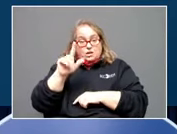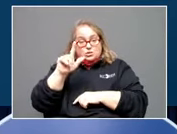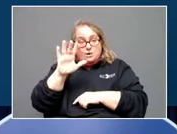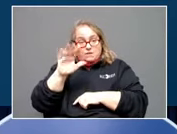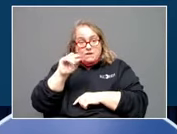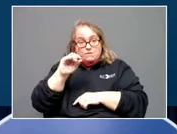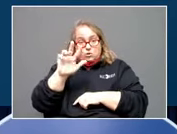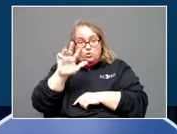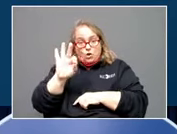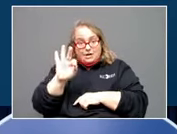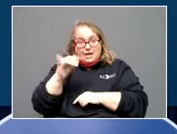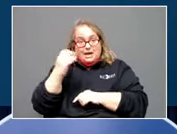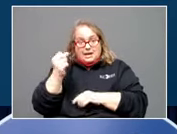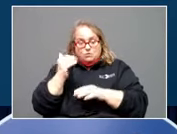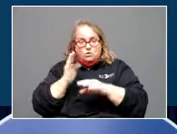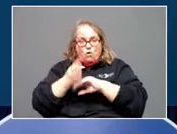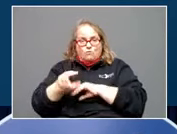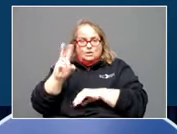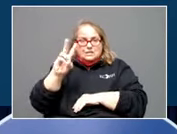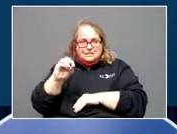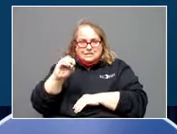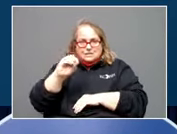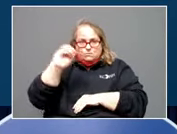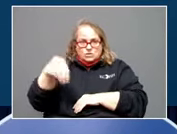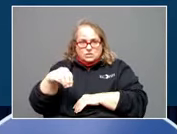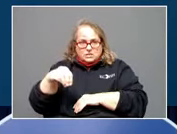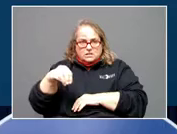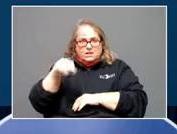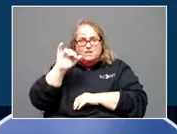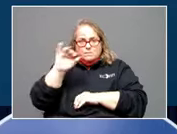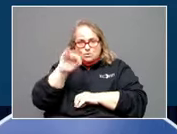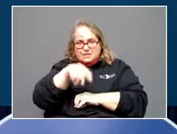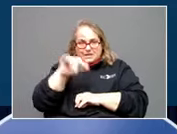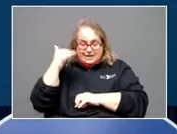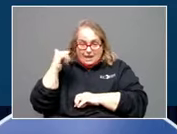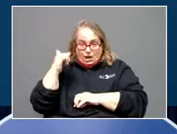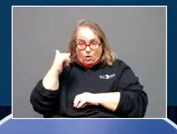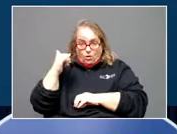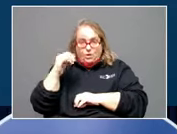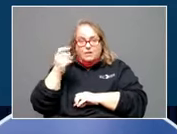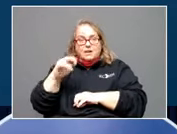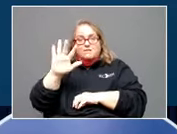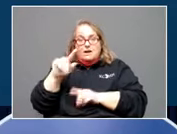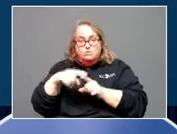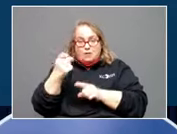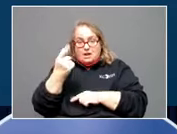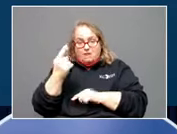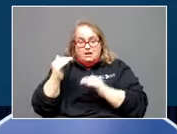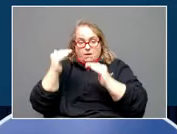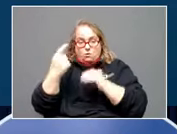is now over 60%. That puts them in the yellow. And then 5 to 11 up one